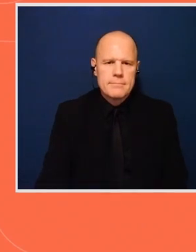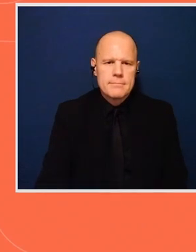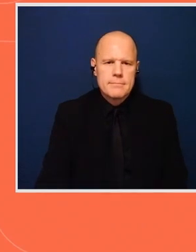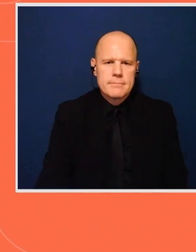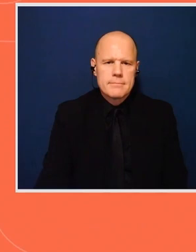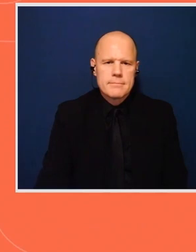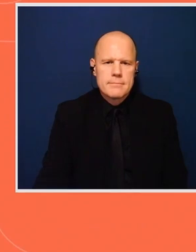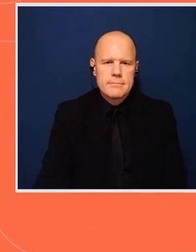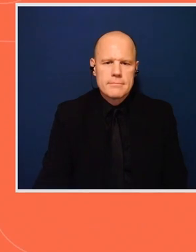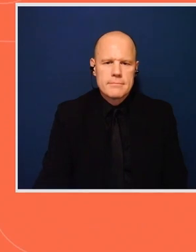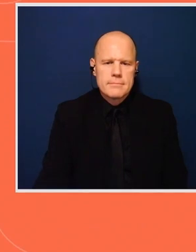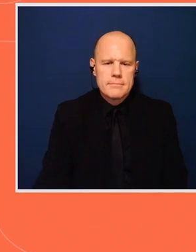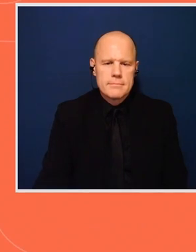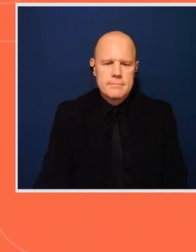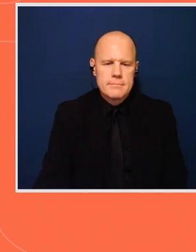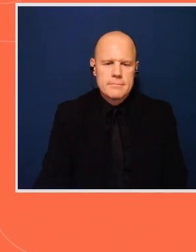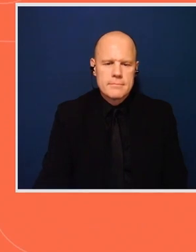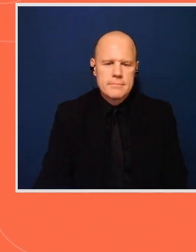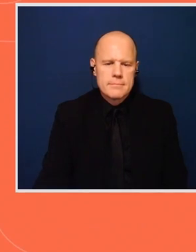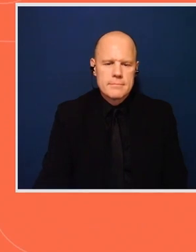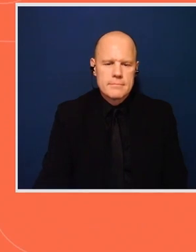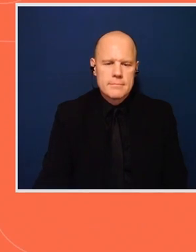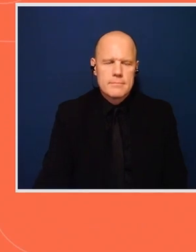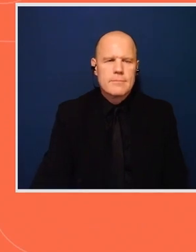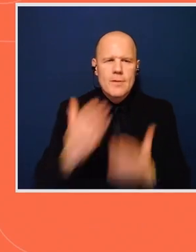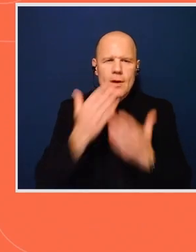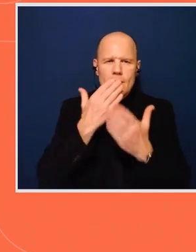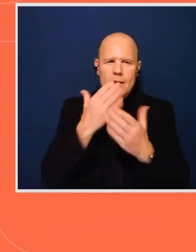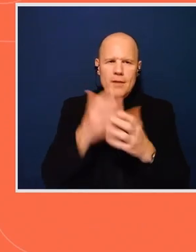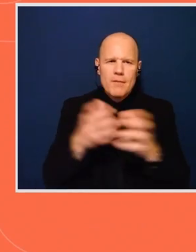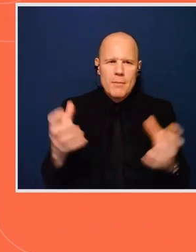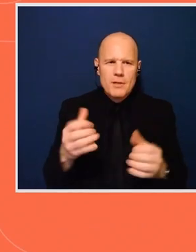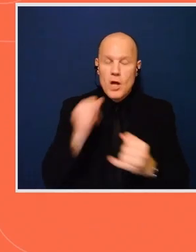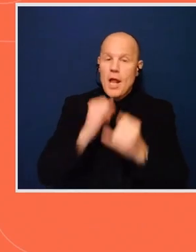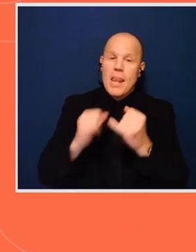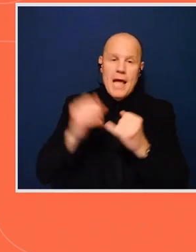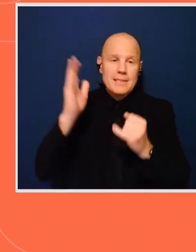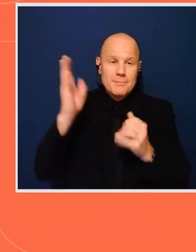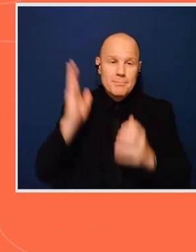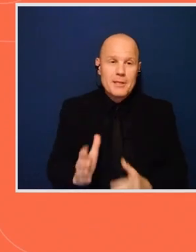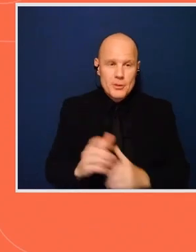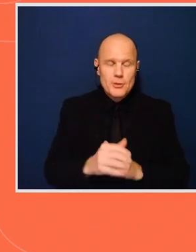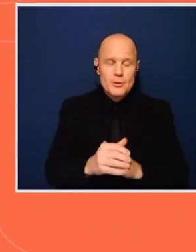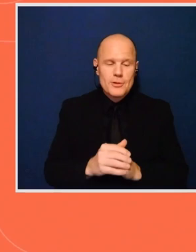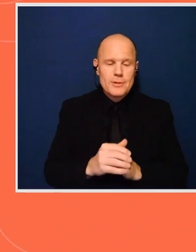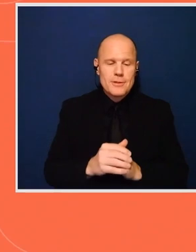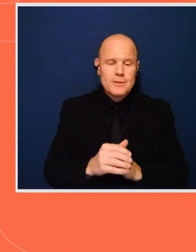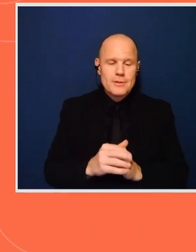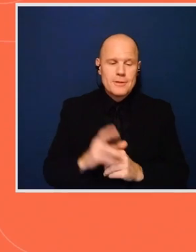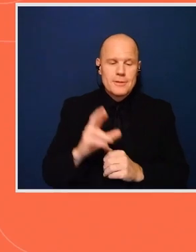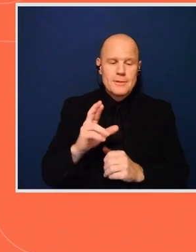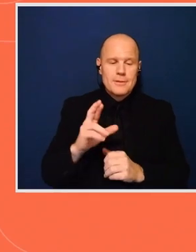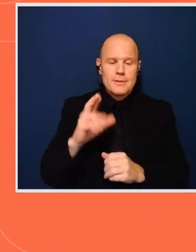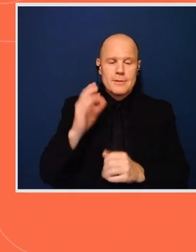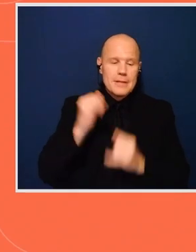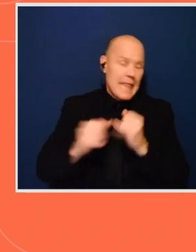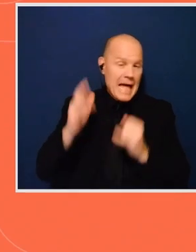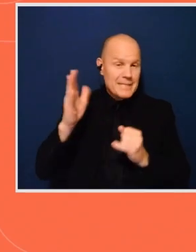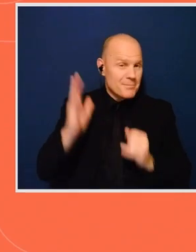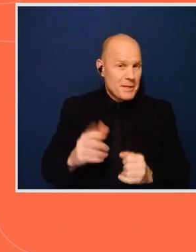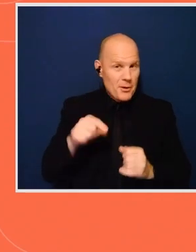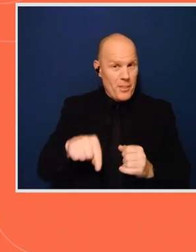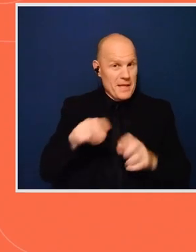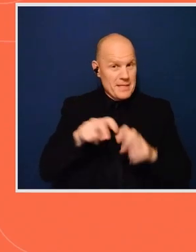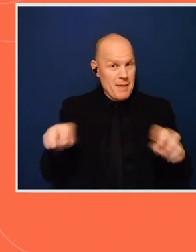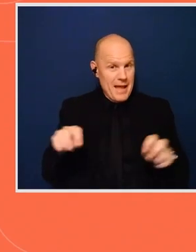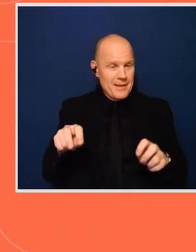Thank you very much for the last speaker. Okay, the last speaker in this panel. No,